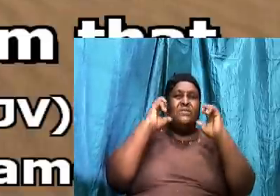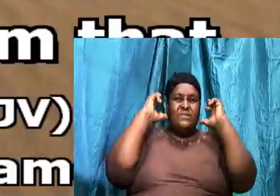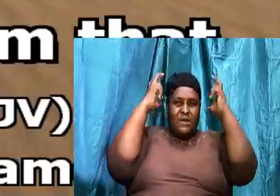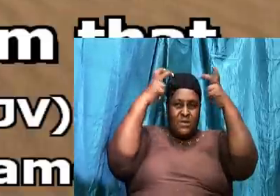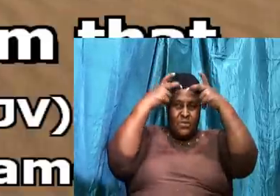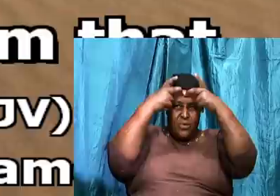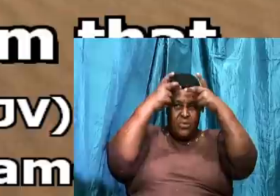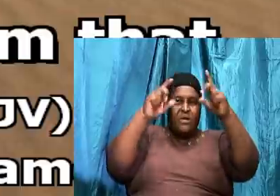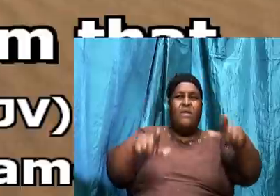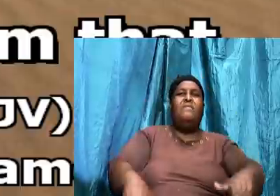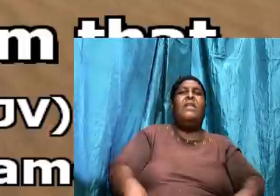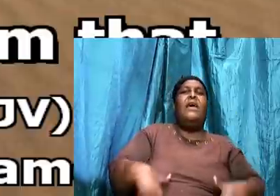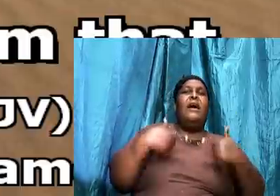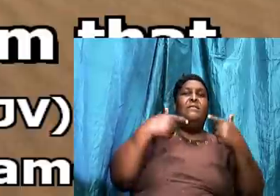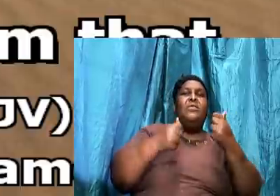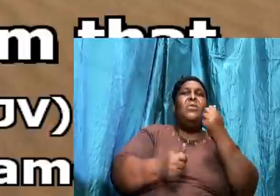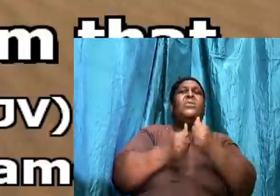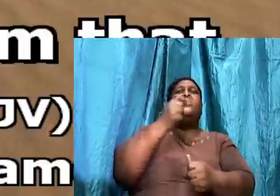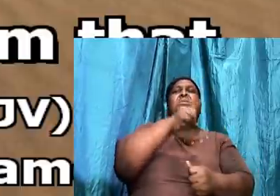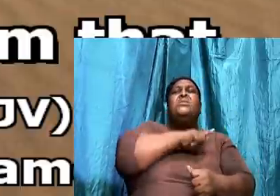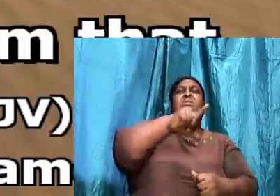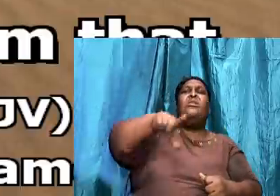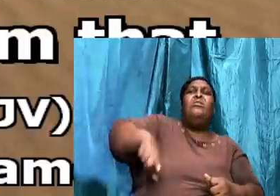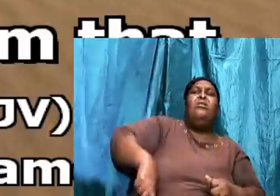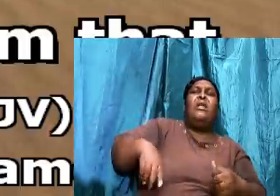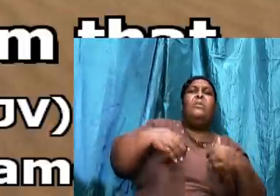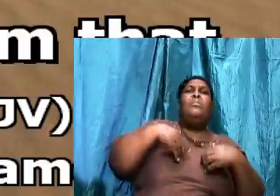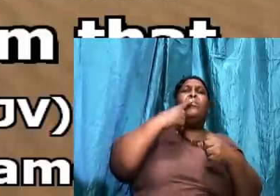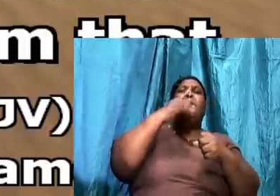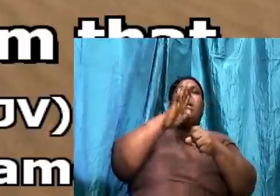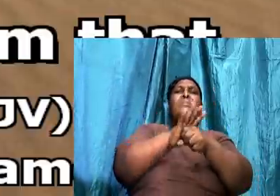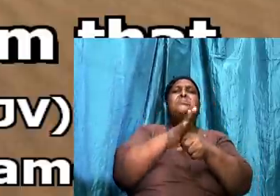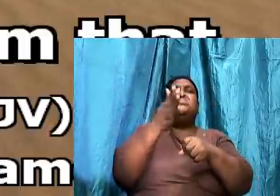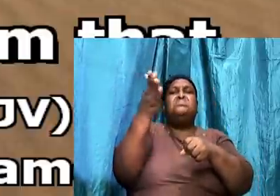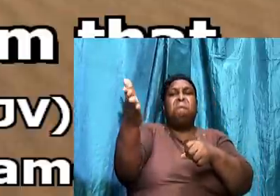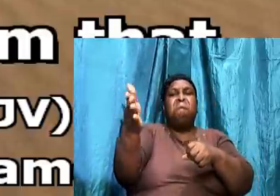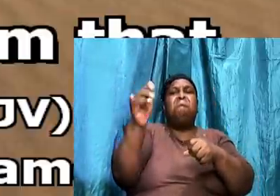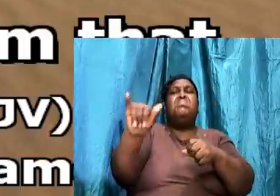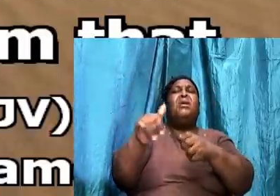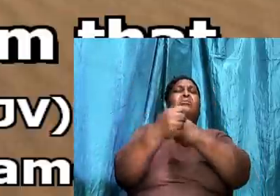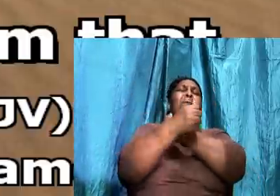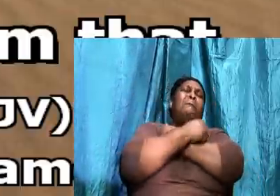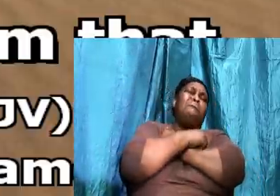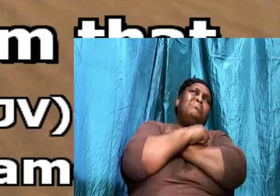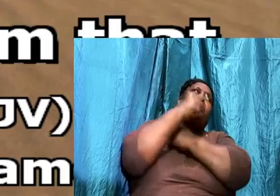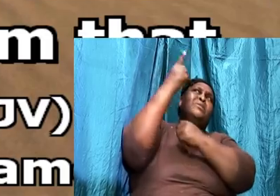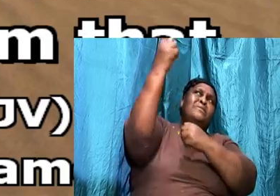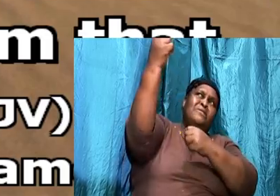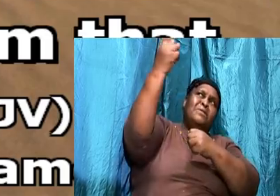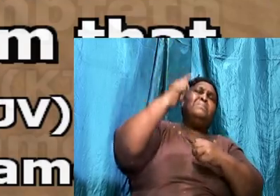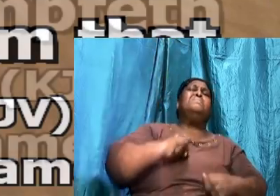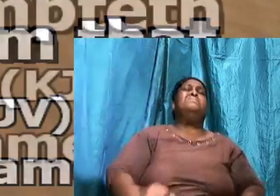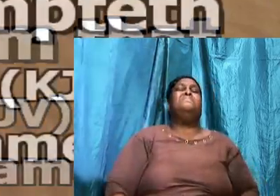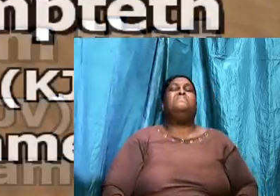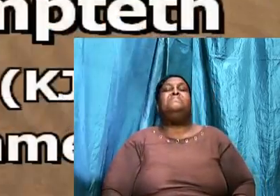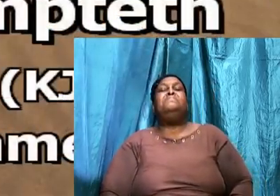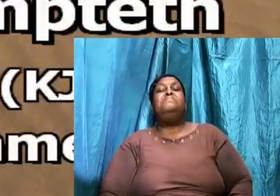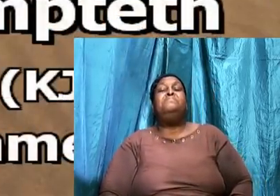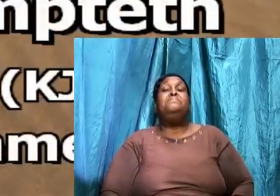receive the crown of life. Which the Lord hath promised to them. That love him.